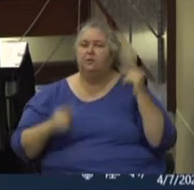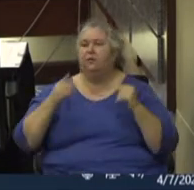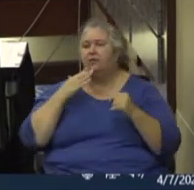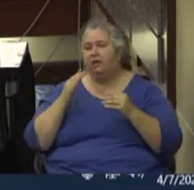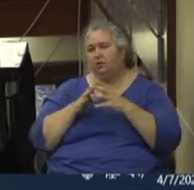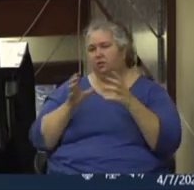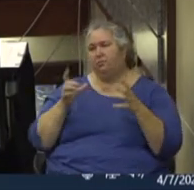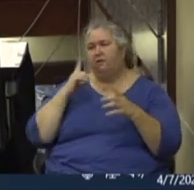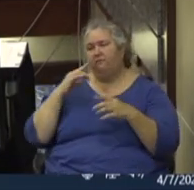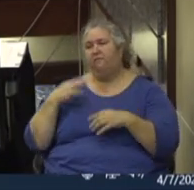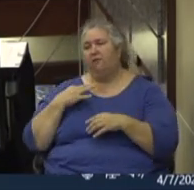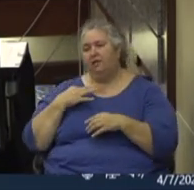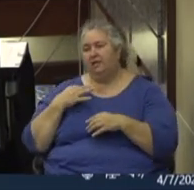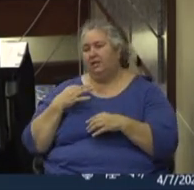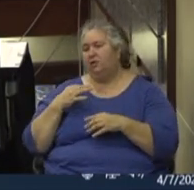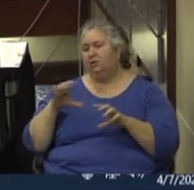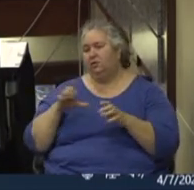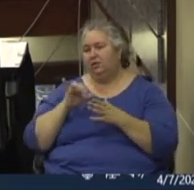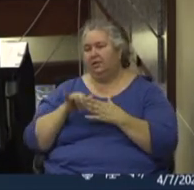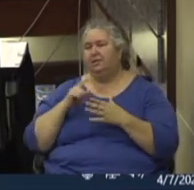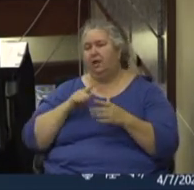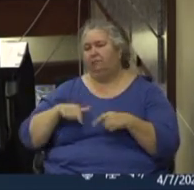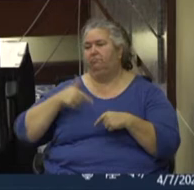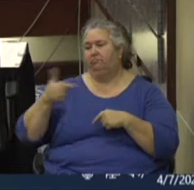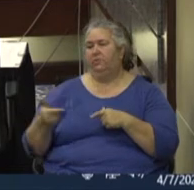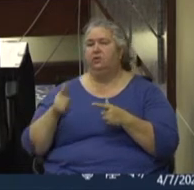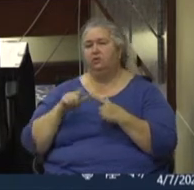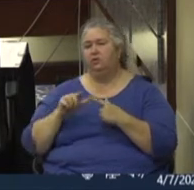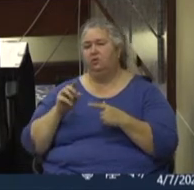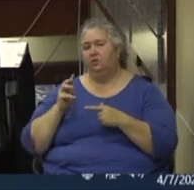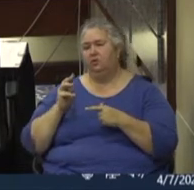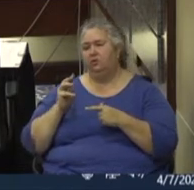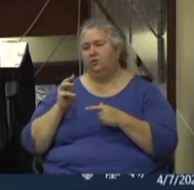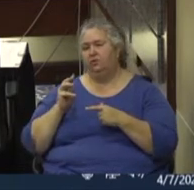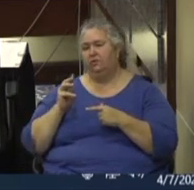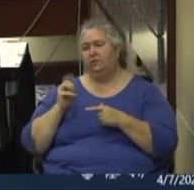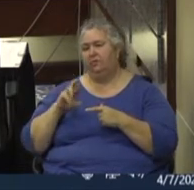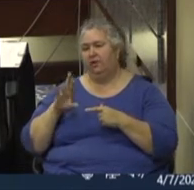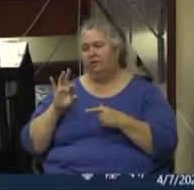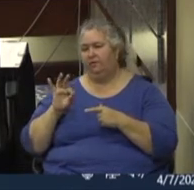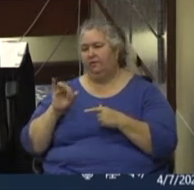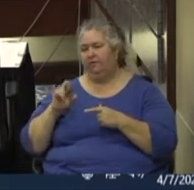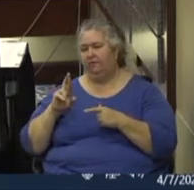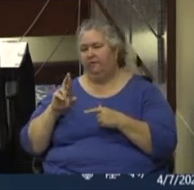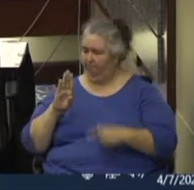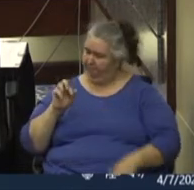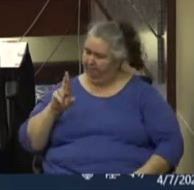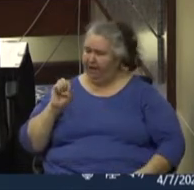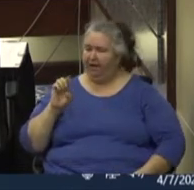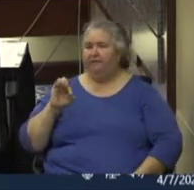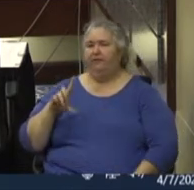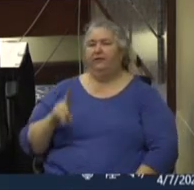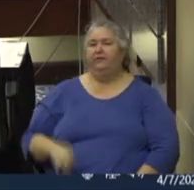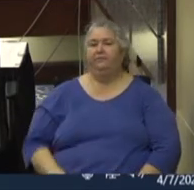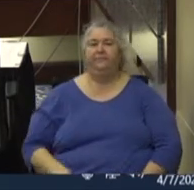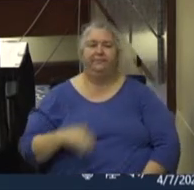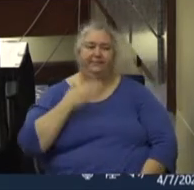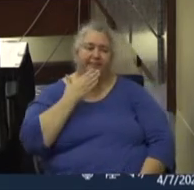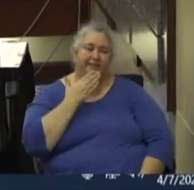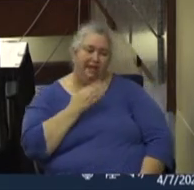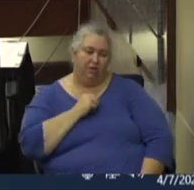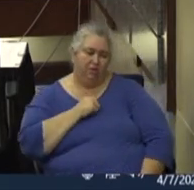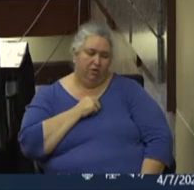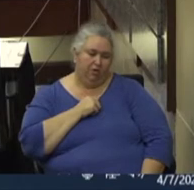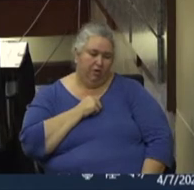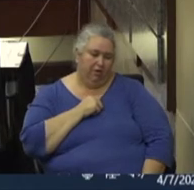volunteering to lead this effort. And with that, I will hand it over to our Mayor Pro Tem, Andrea Barefield. Andrea you, Council Member May. Good afternoon,